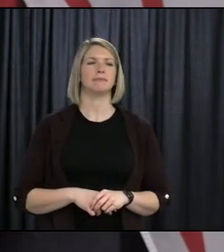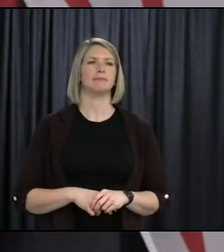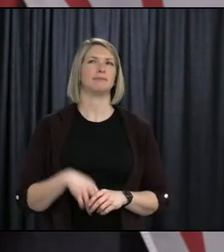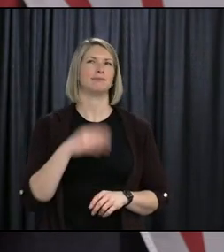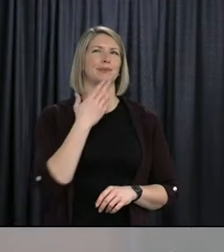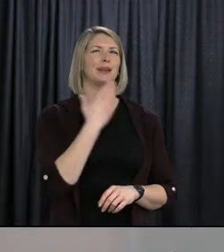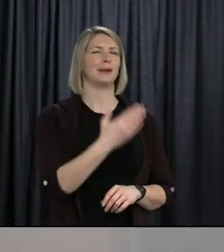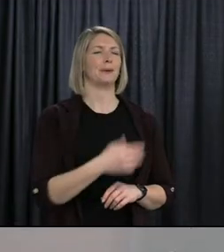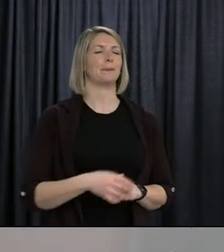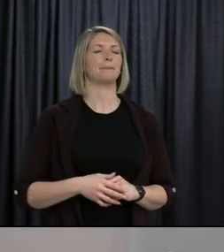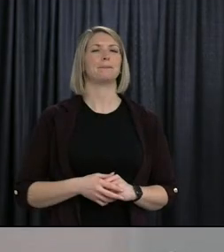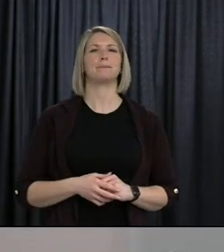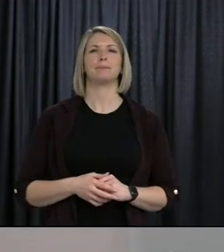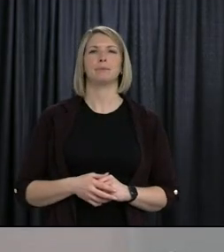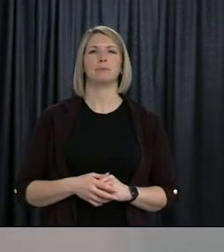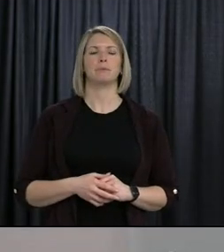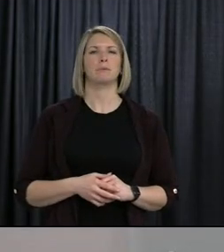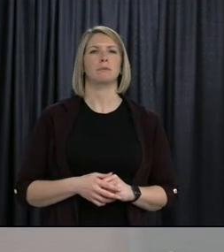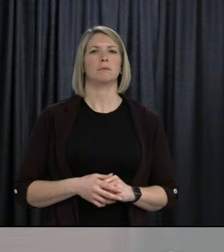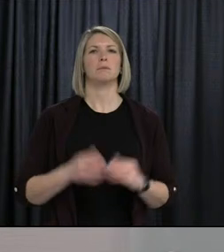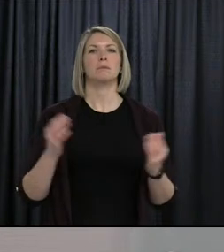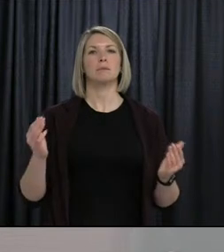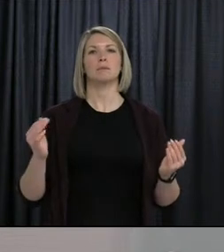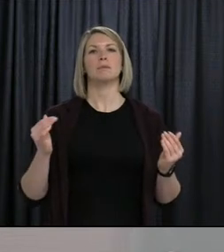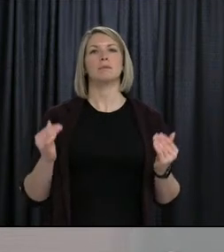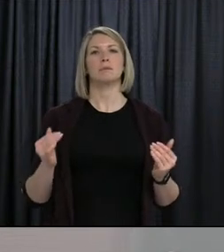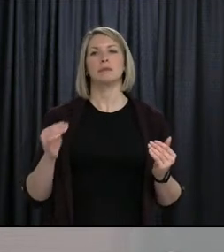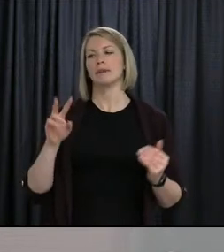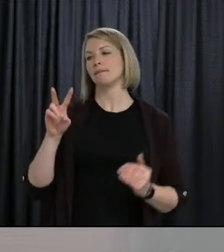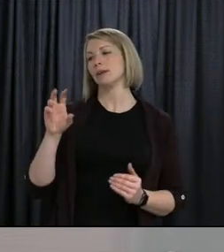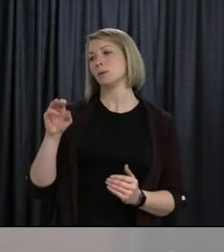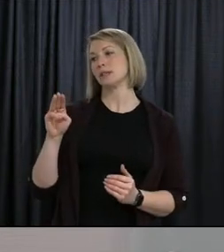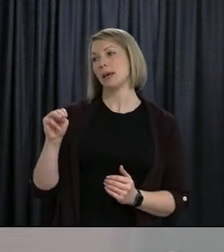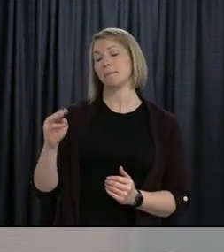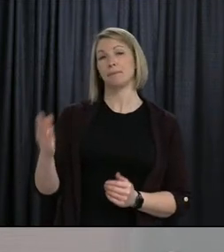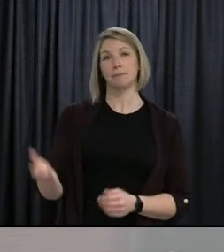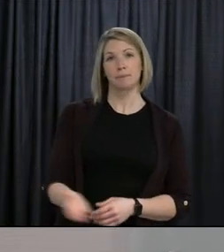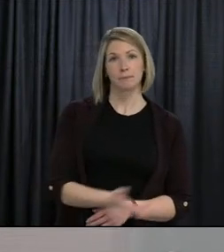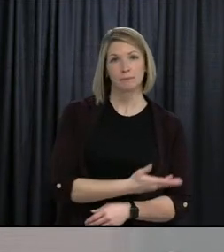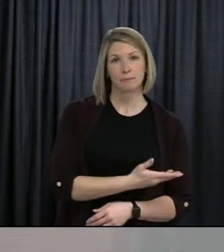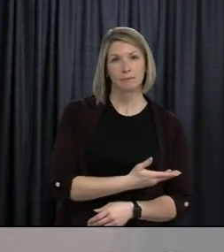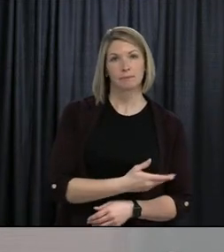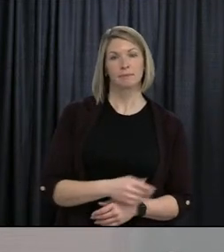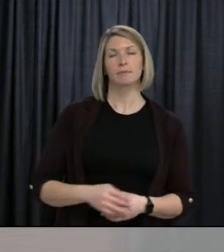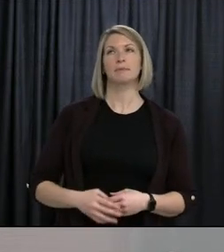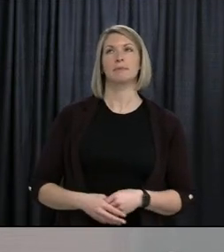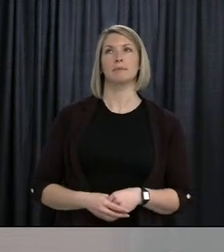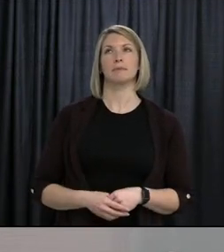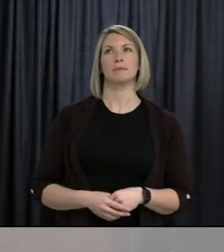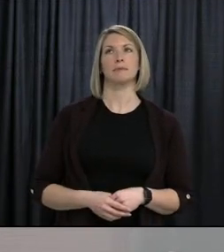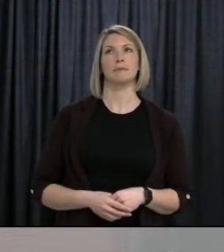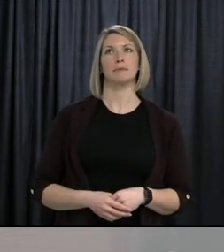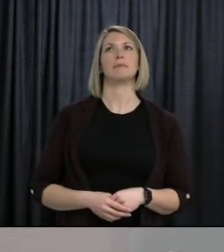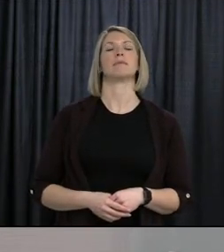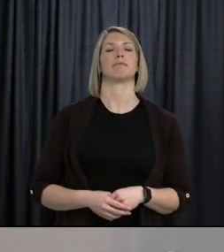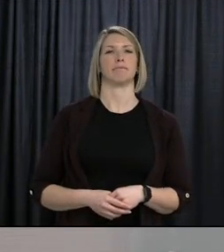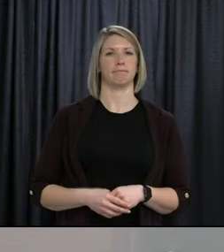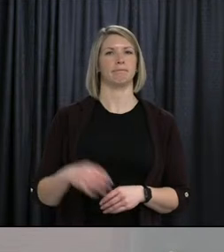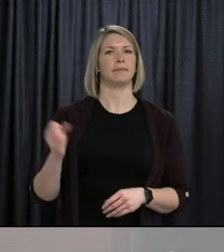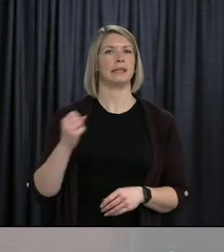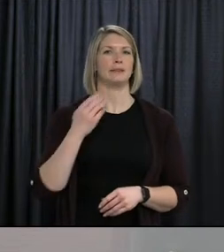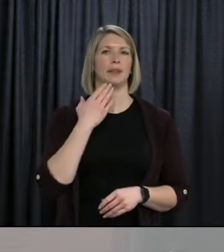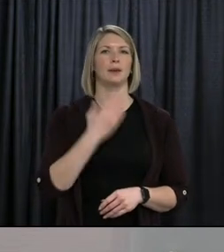Thank you. Jose. Brian Callahan, BOCM. Do you have a final question? Yes, thanks.